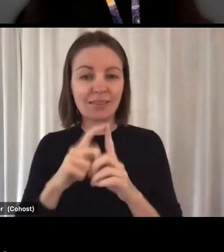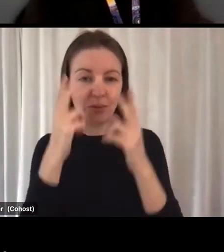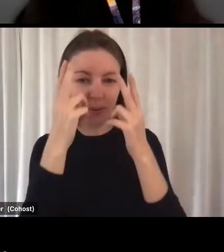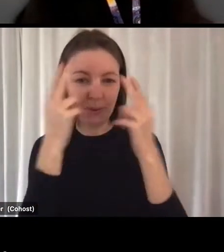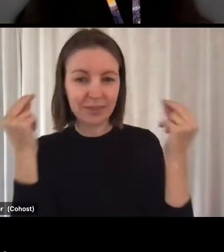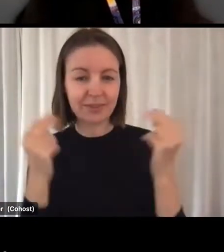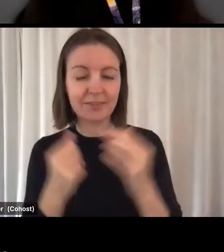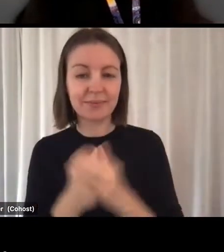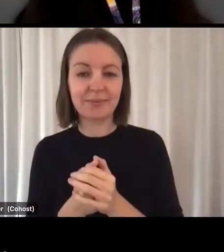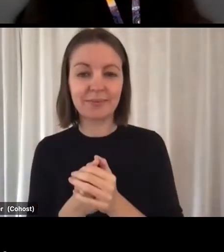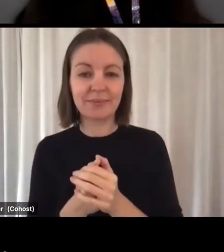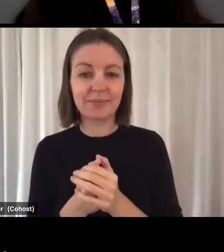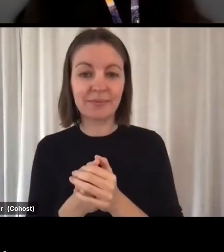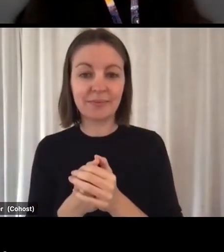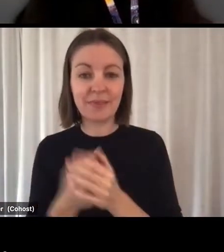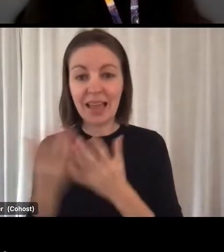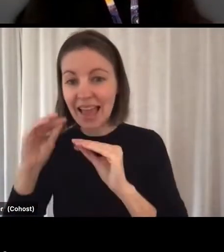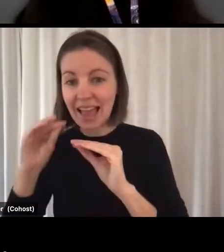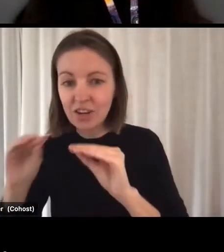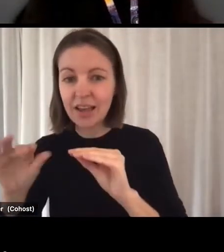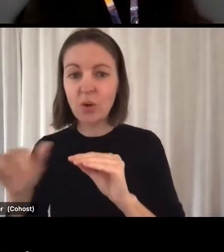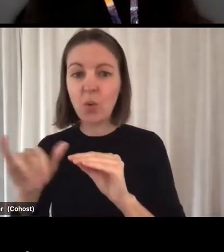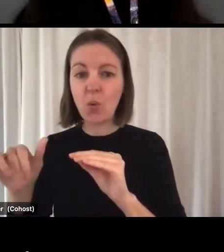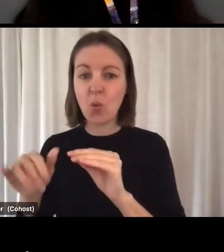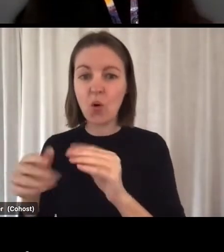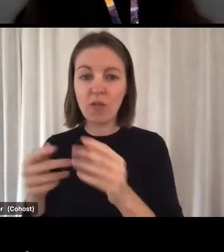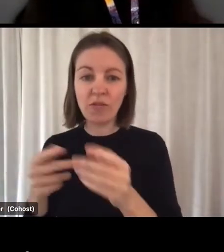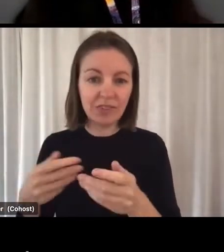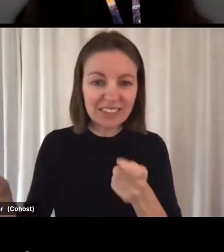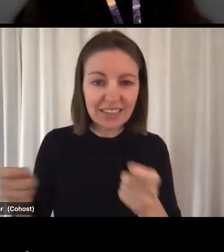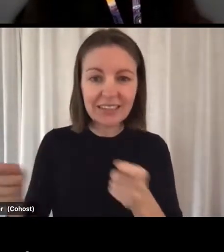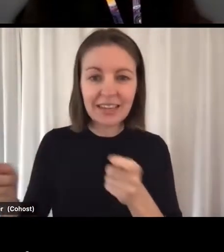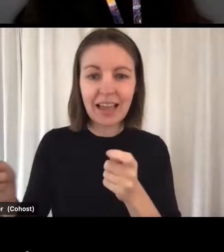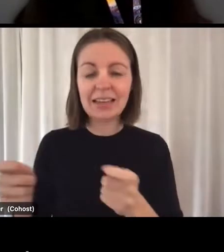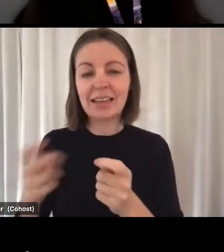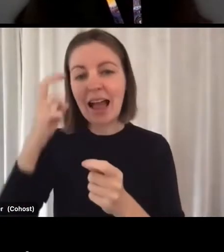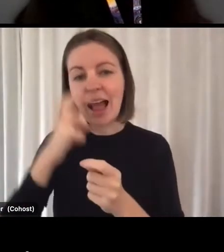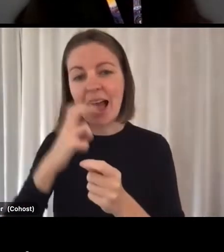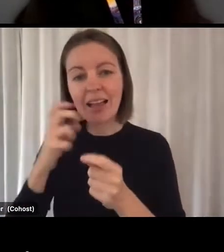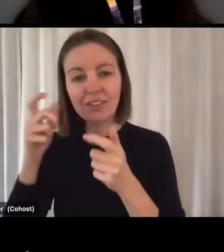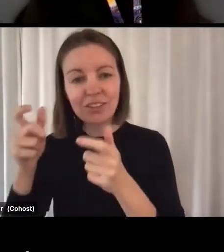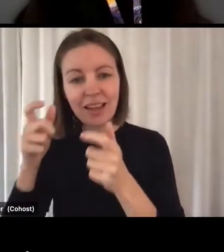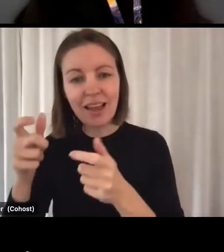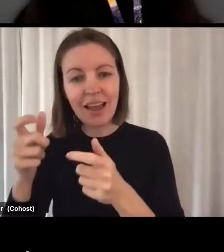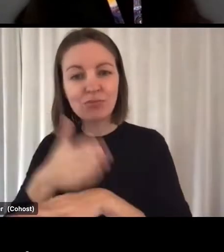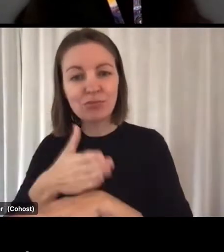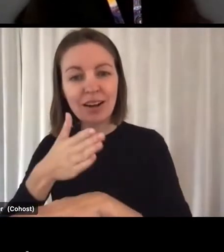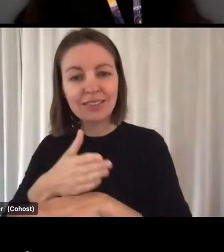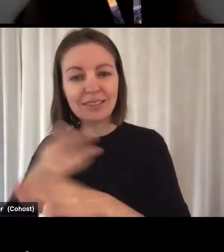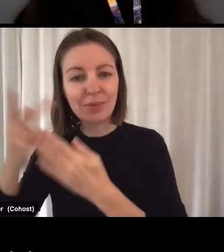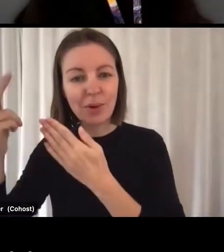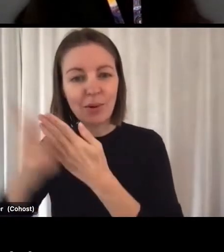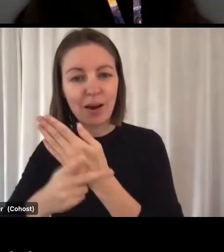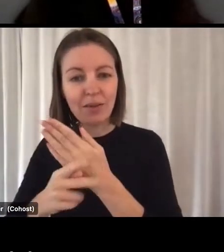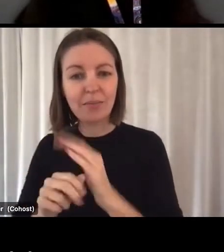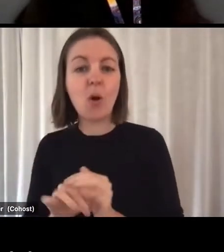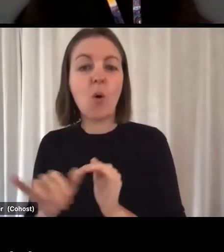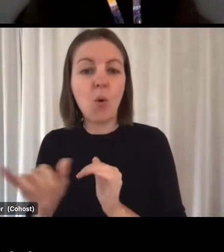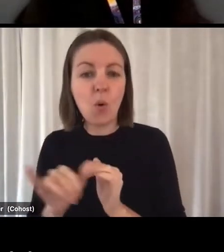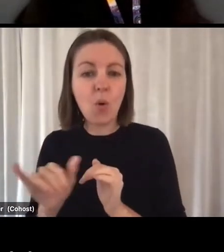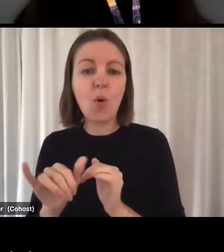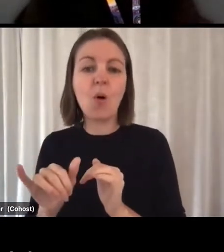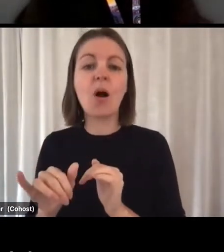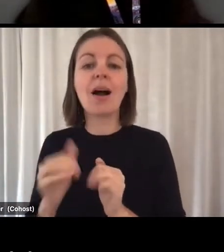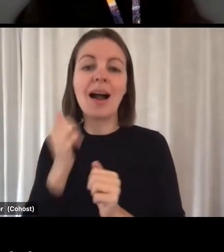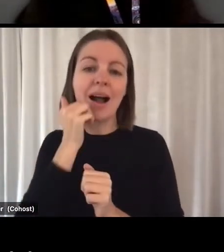educating or facilitating in an aged care transition to practice program or an Aboriginal and Torres Strait Islander person who